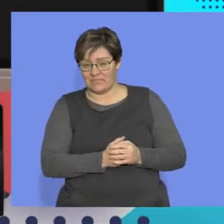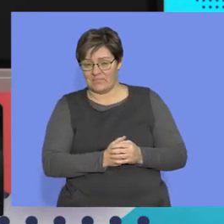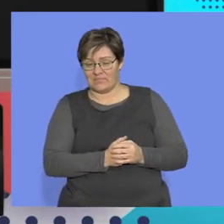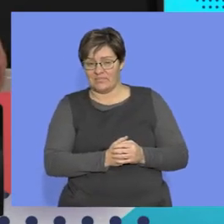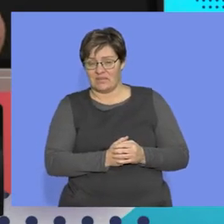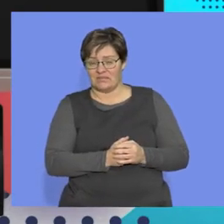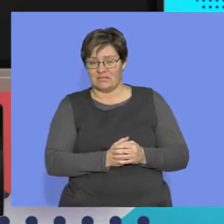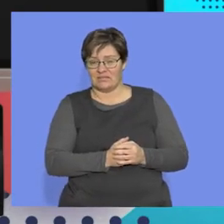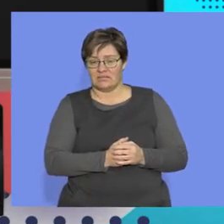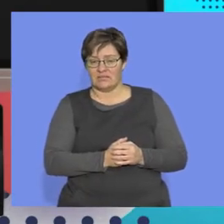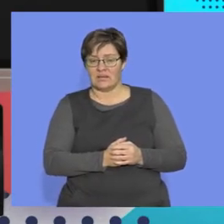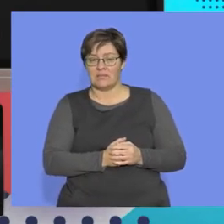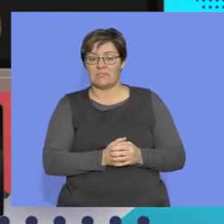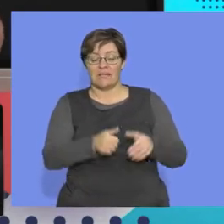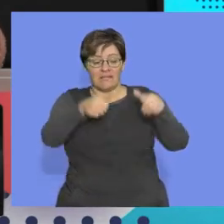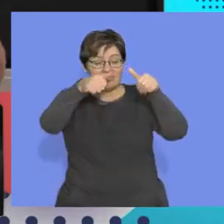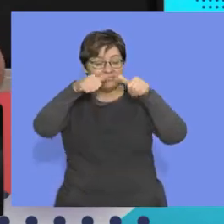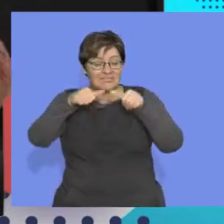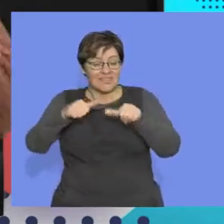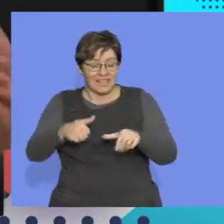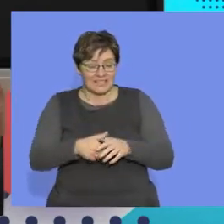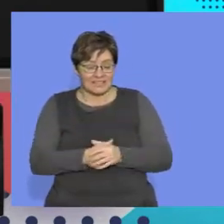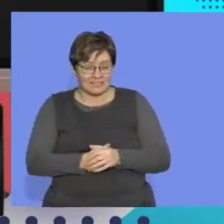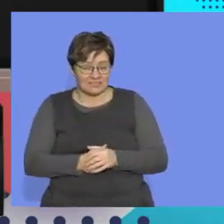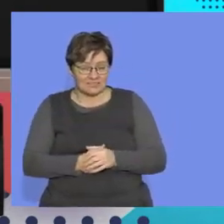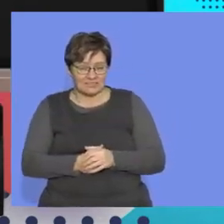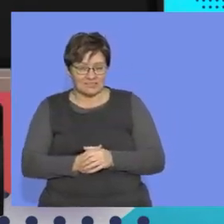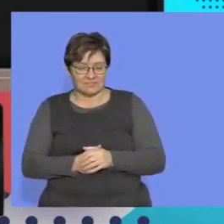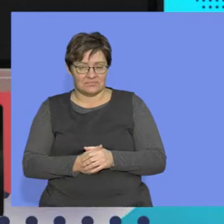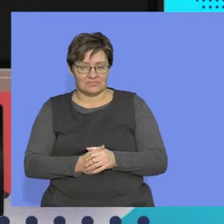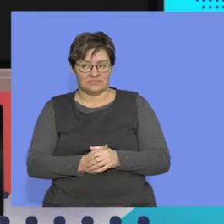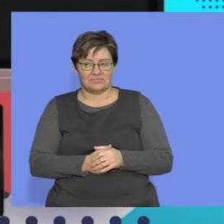now, that leads us to the next part.